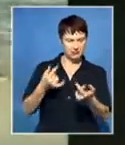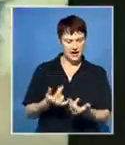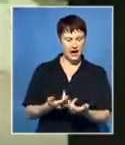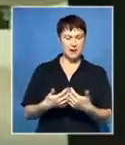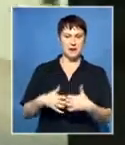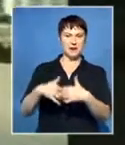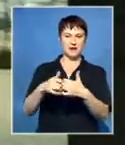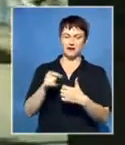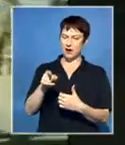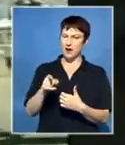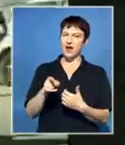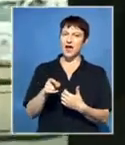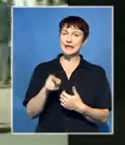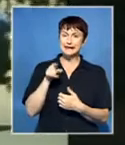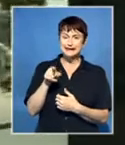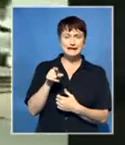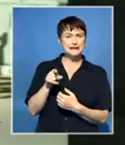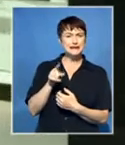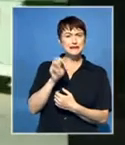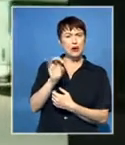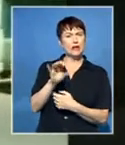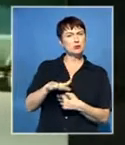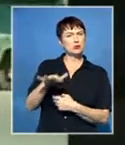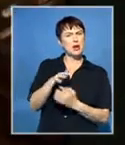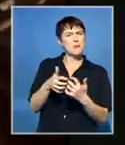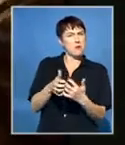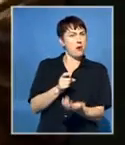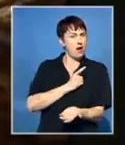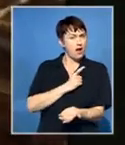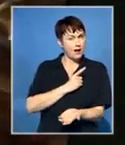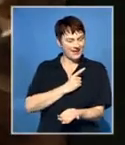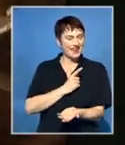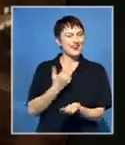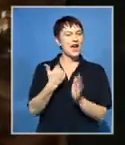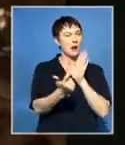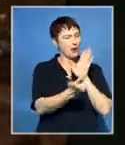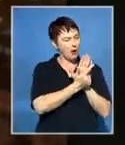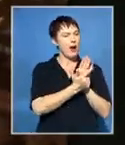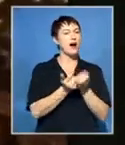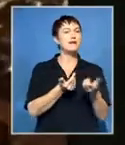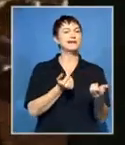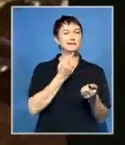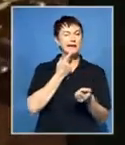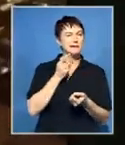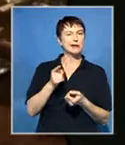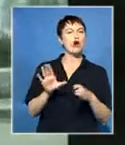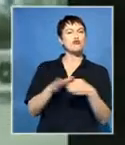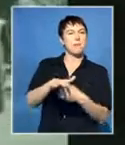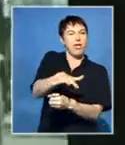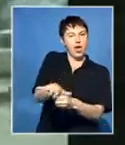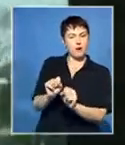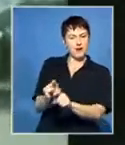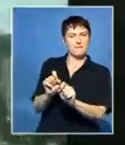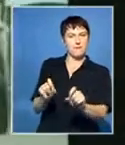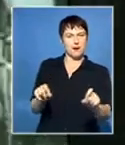of apartheid's group areas act. As opposition deepened and the apartheid